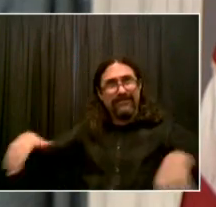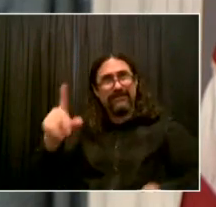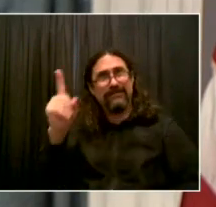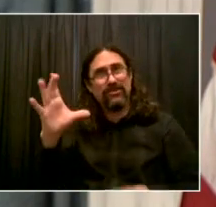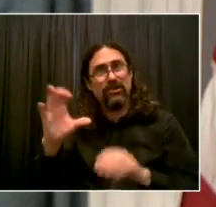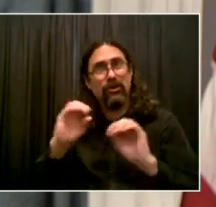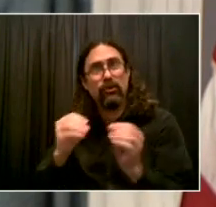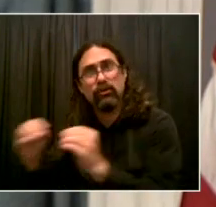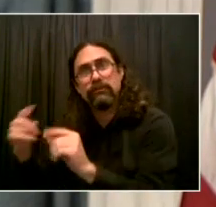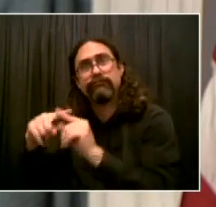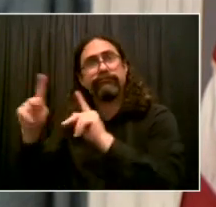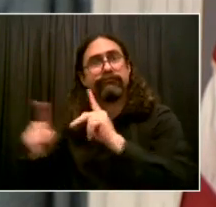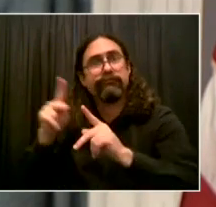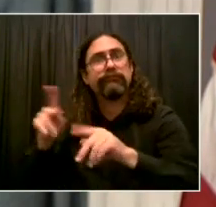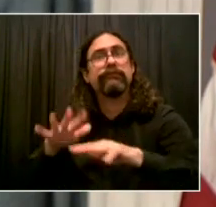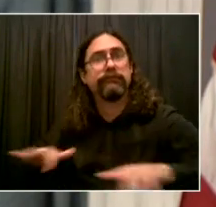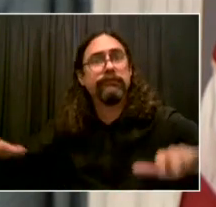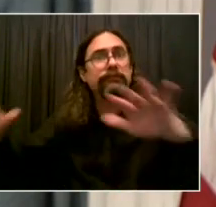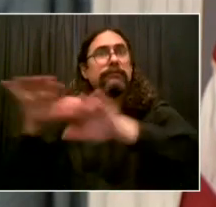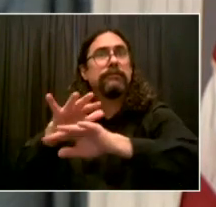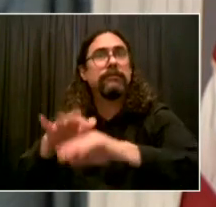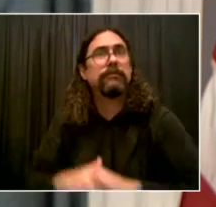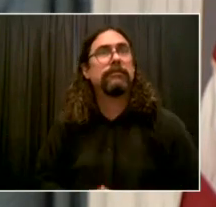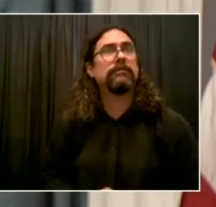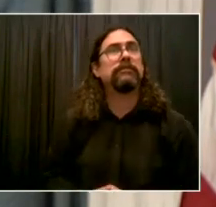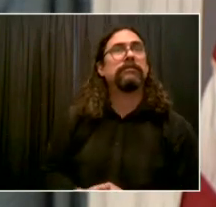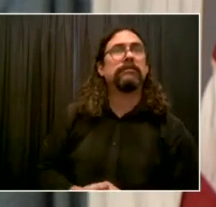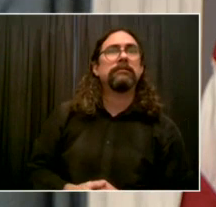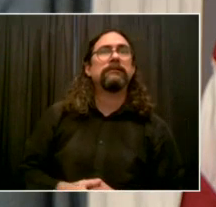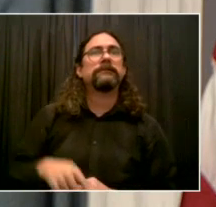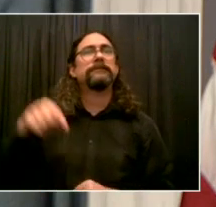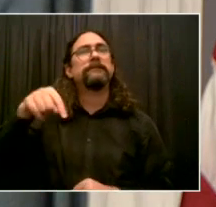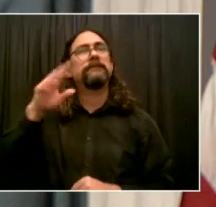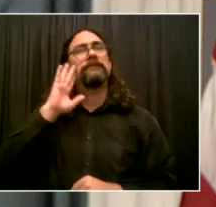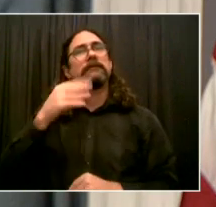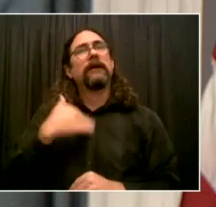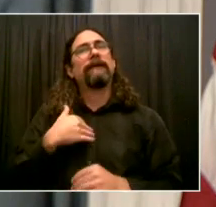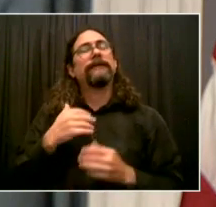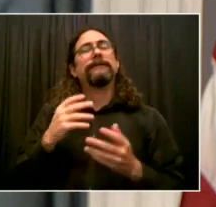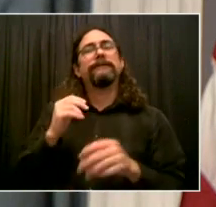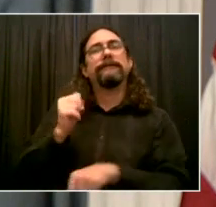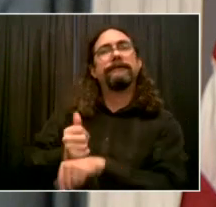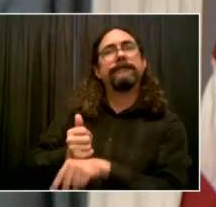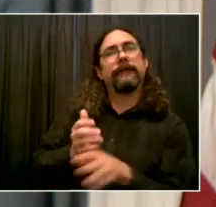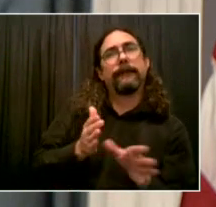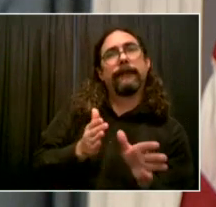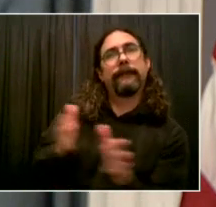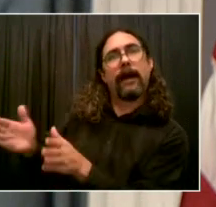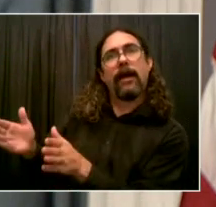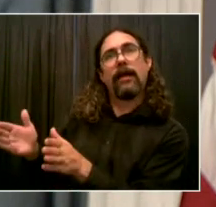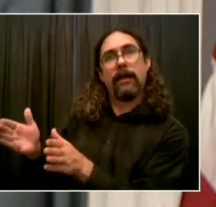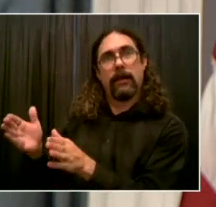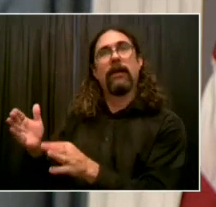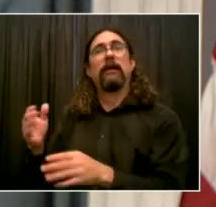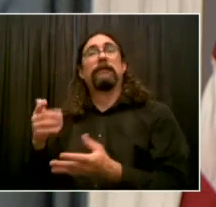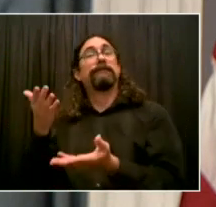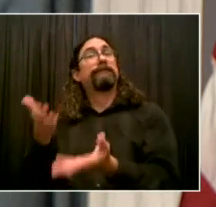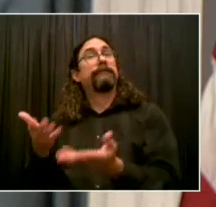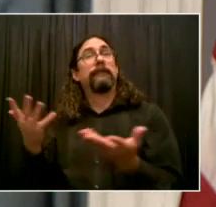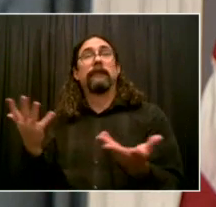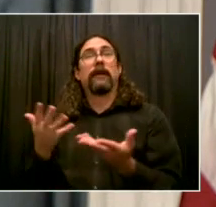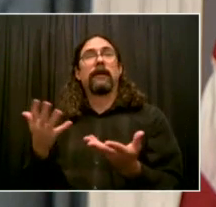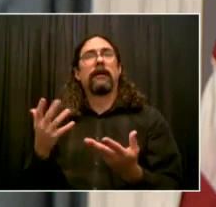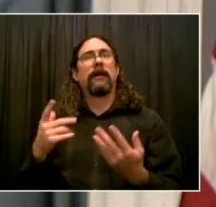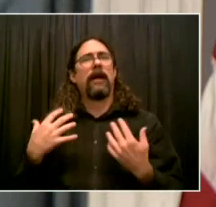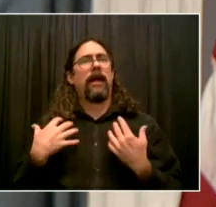as care, confidence, and capacity. With respect to care, the resources will go to funding culturally and